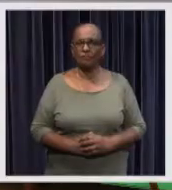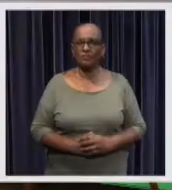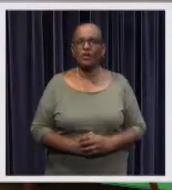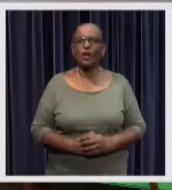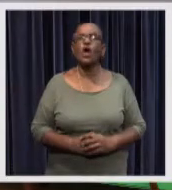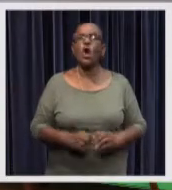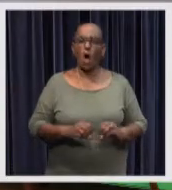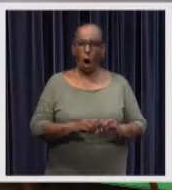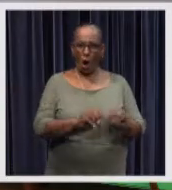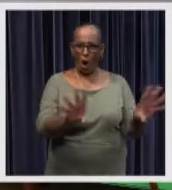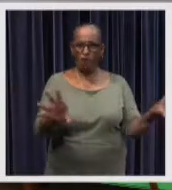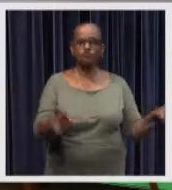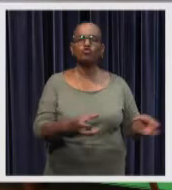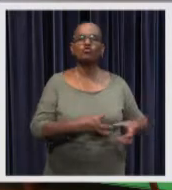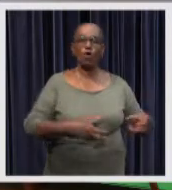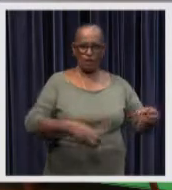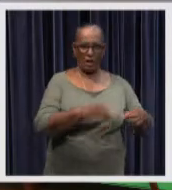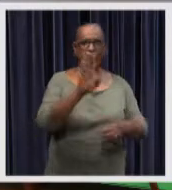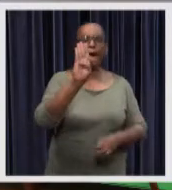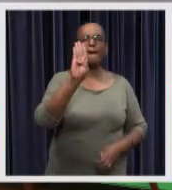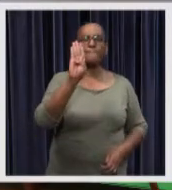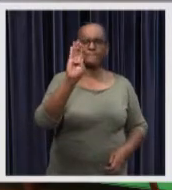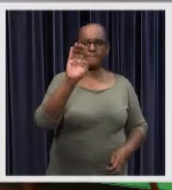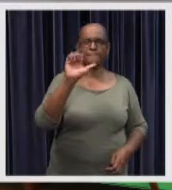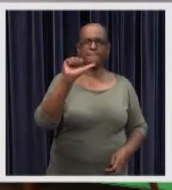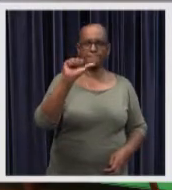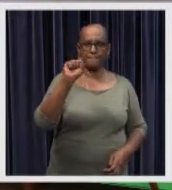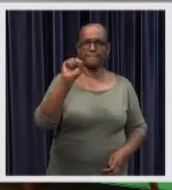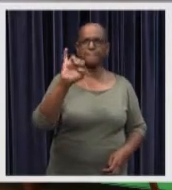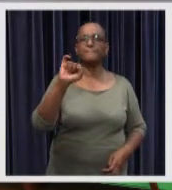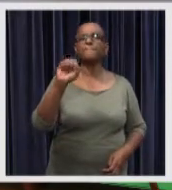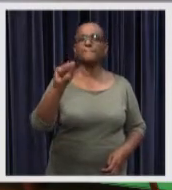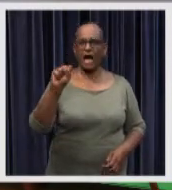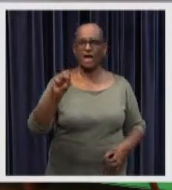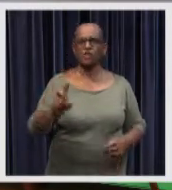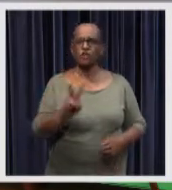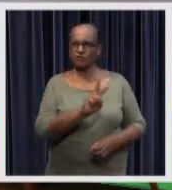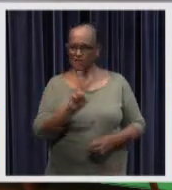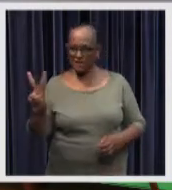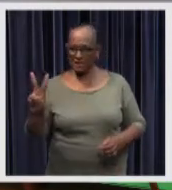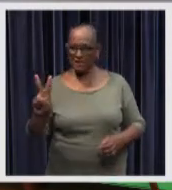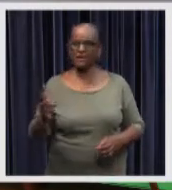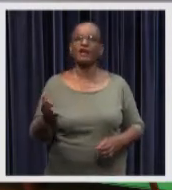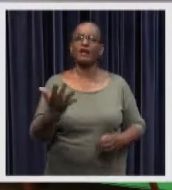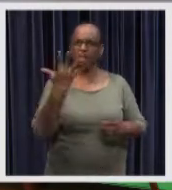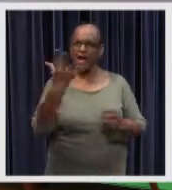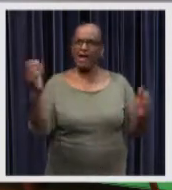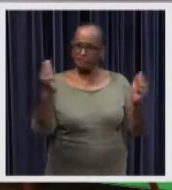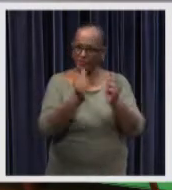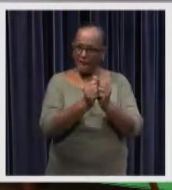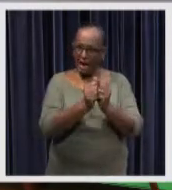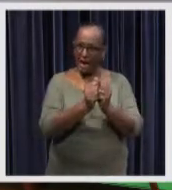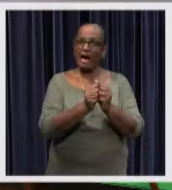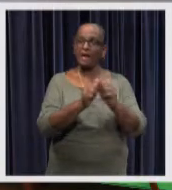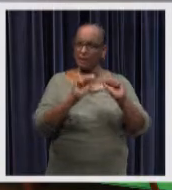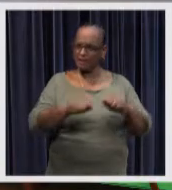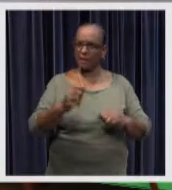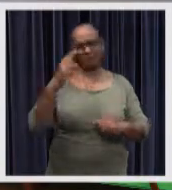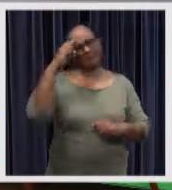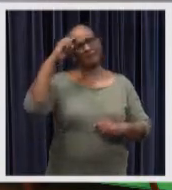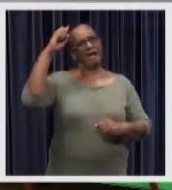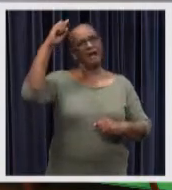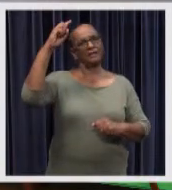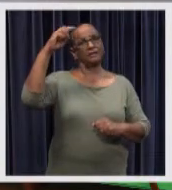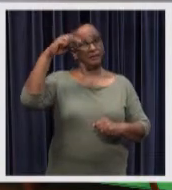the basic health care insurance the basic implementing body commemorated its five-year anniversary last